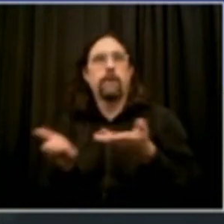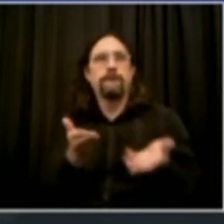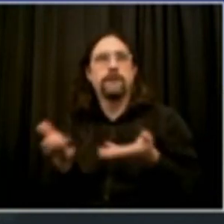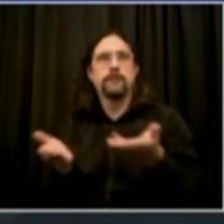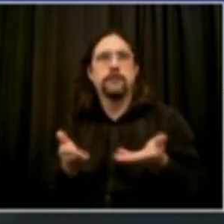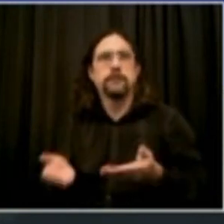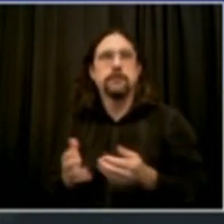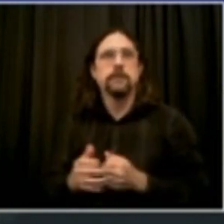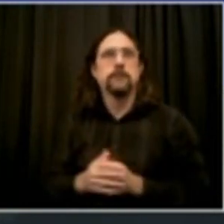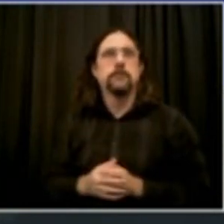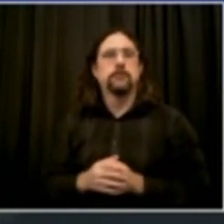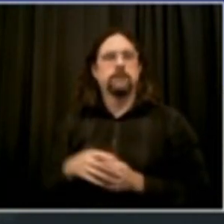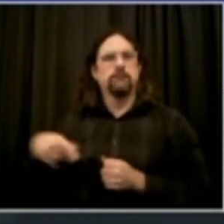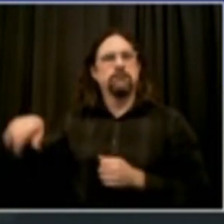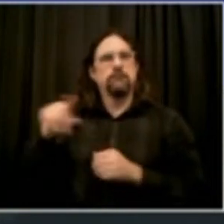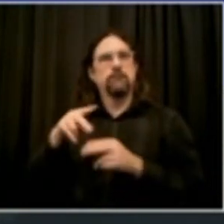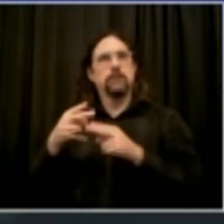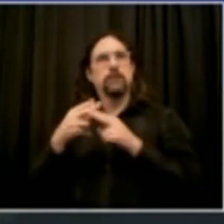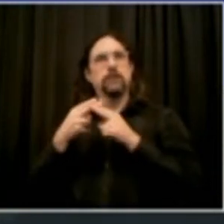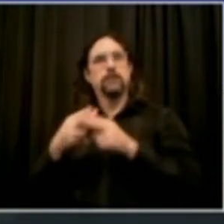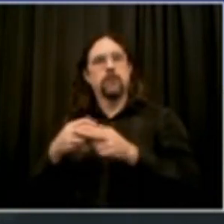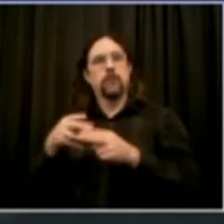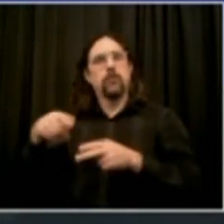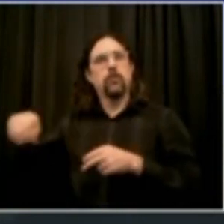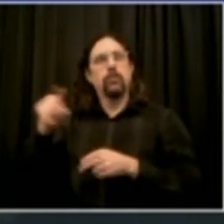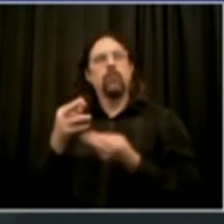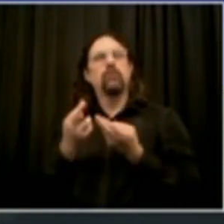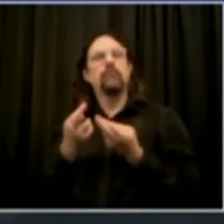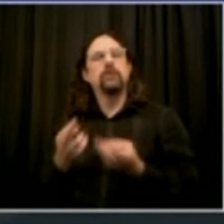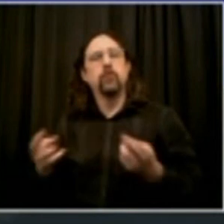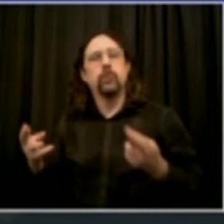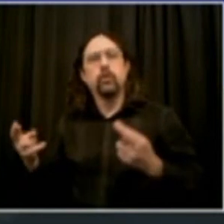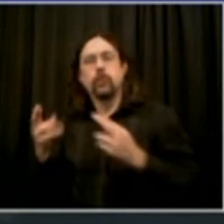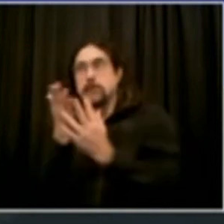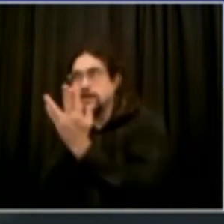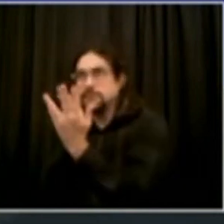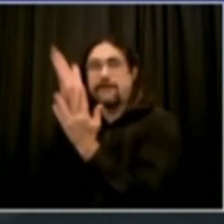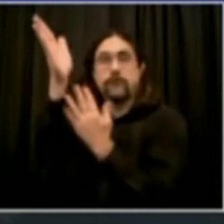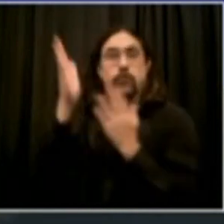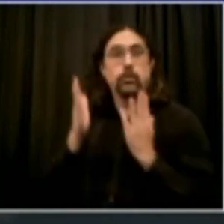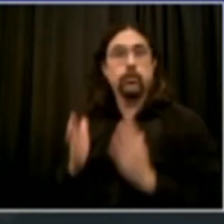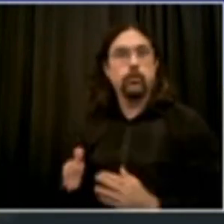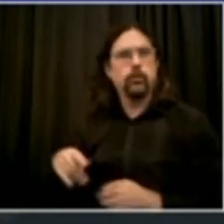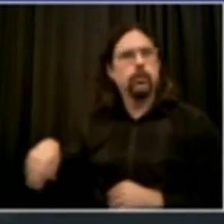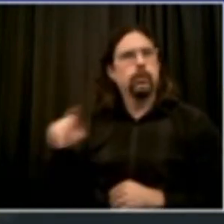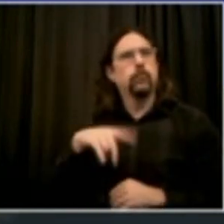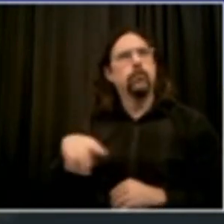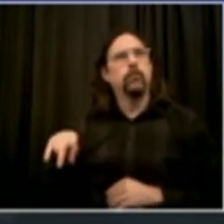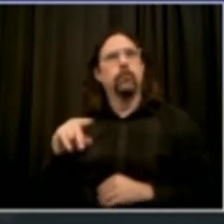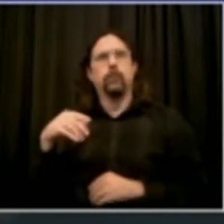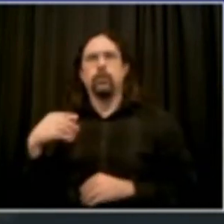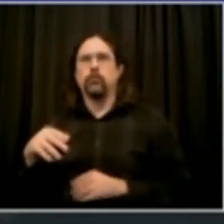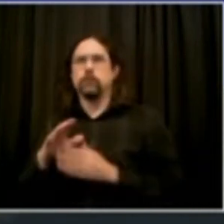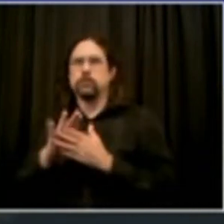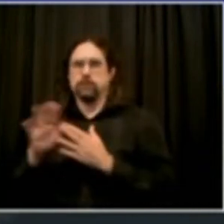8,000 calls to people who have needed services, people who have reached out to us during this really critical time. They've been able to connect individuals